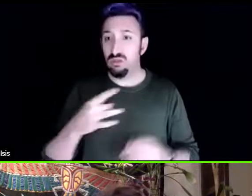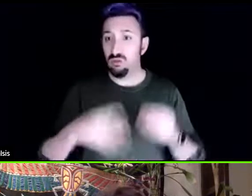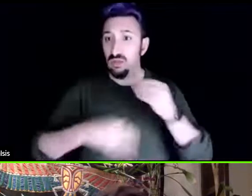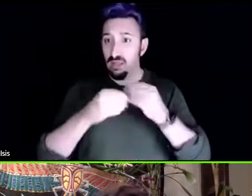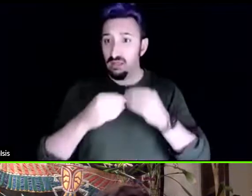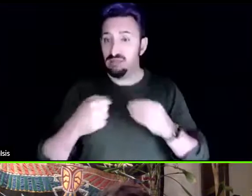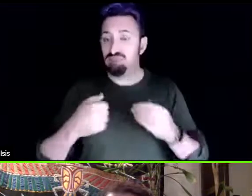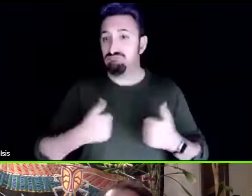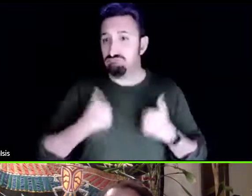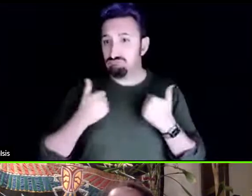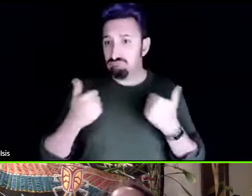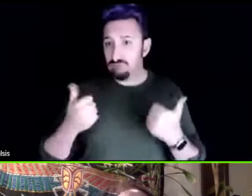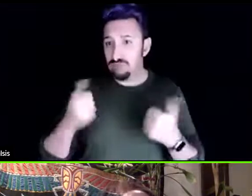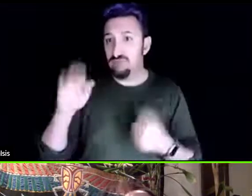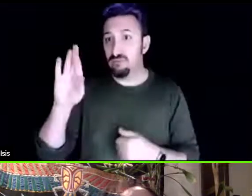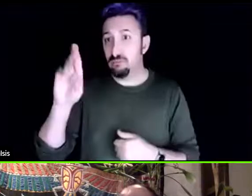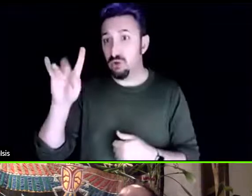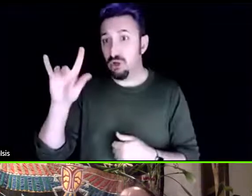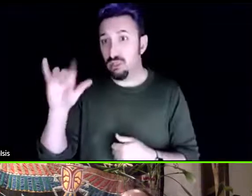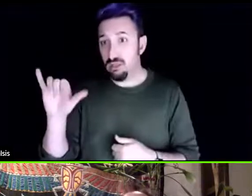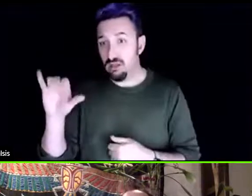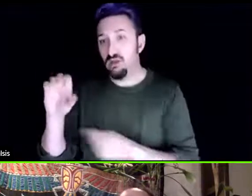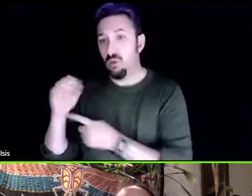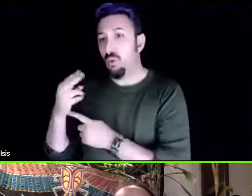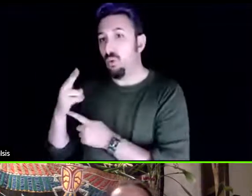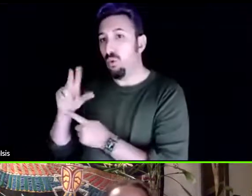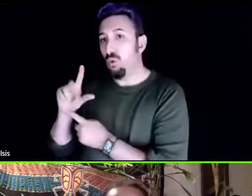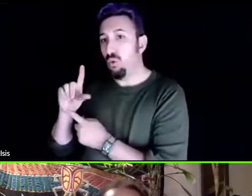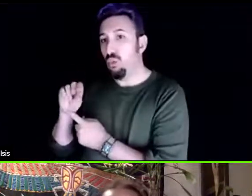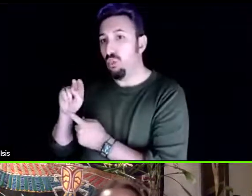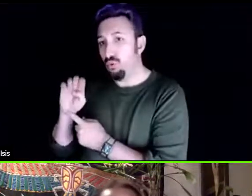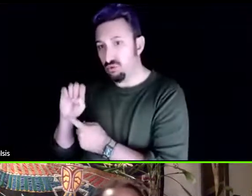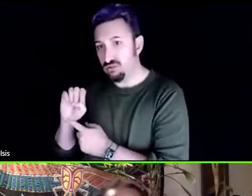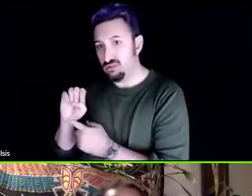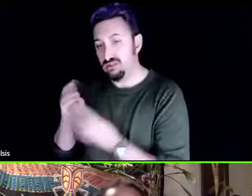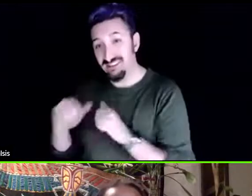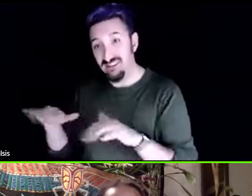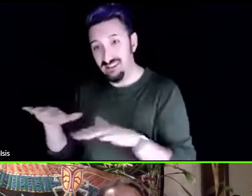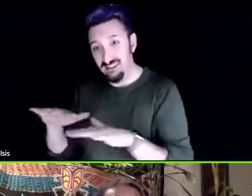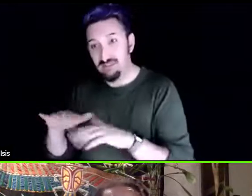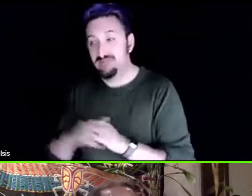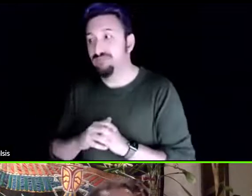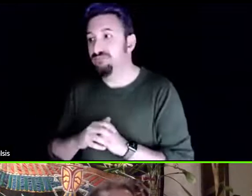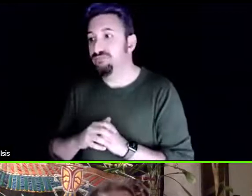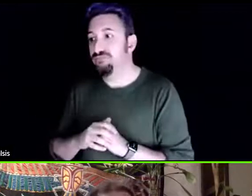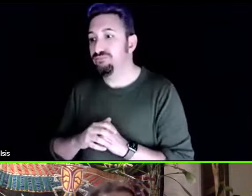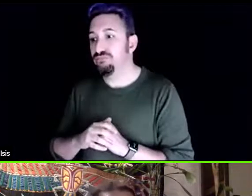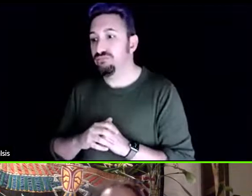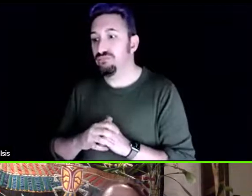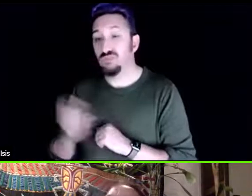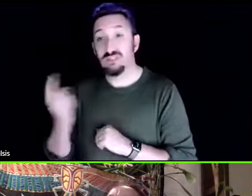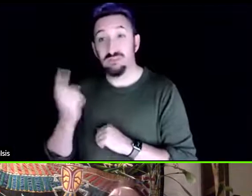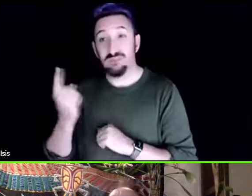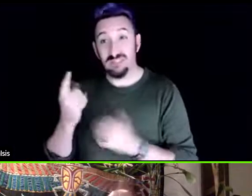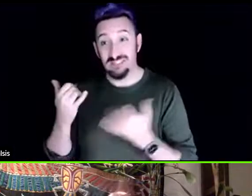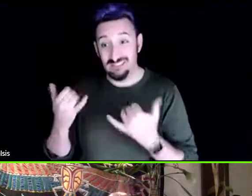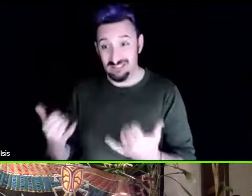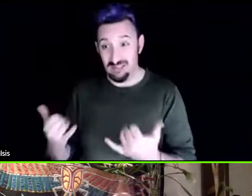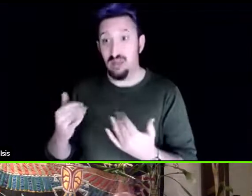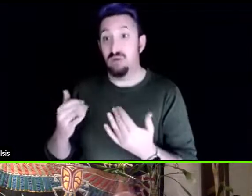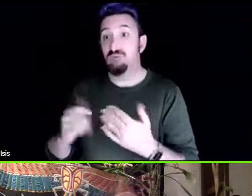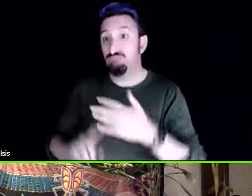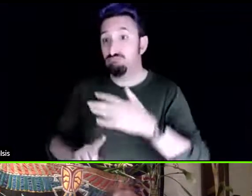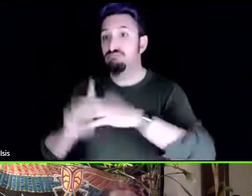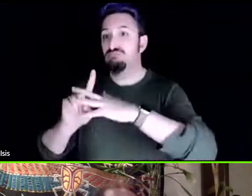is ohlone land and one of the things that is now coming forward in berkeley is